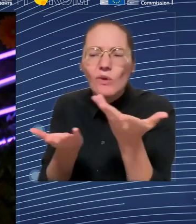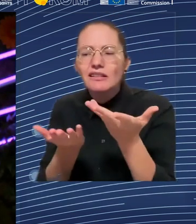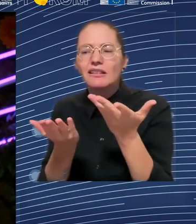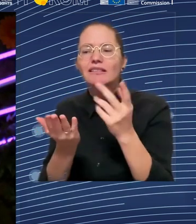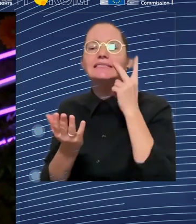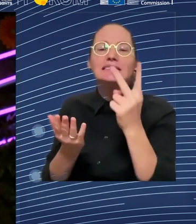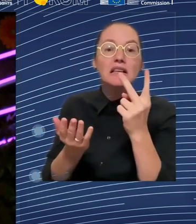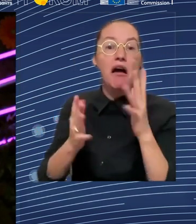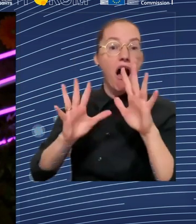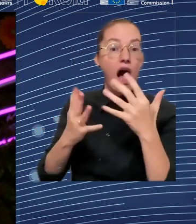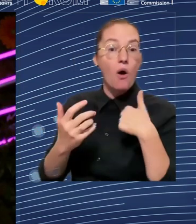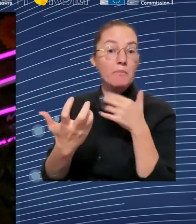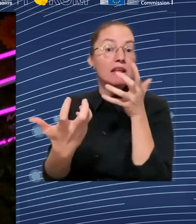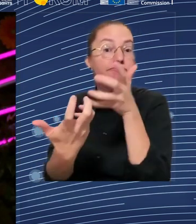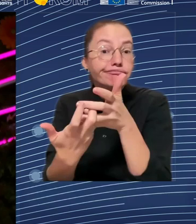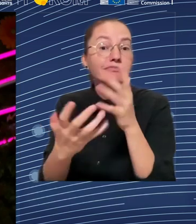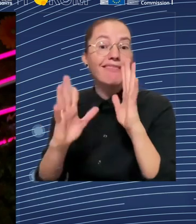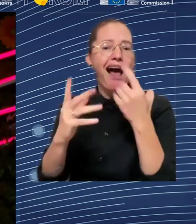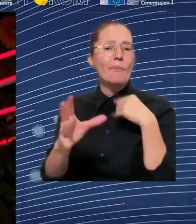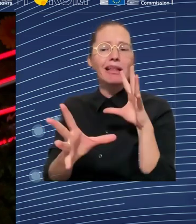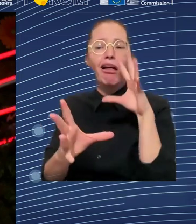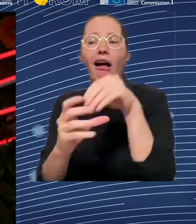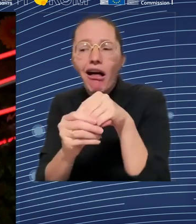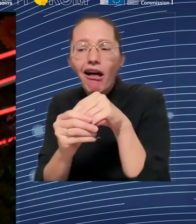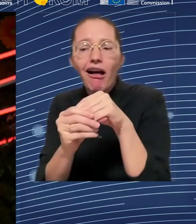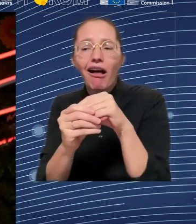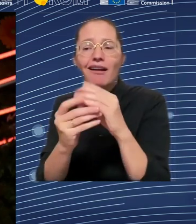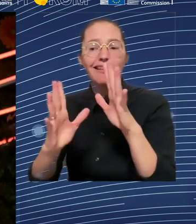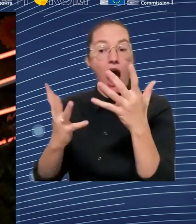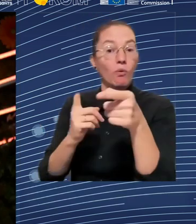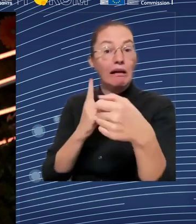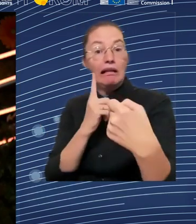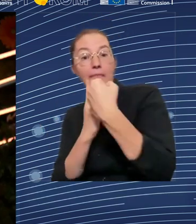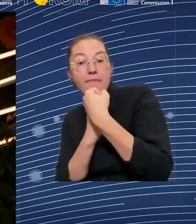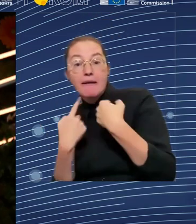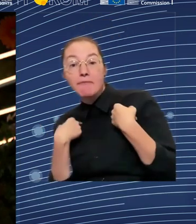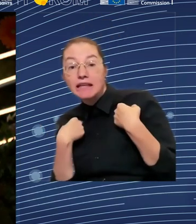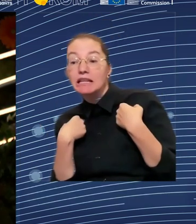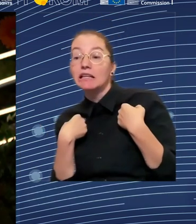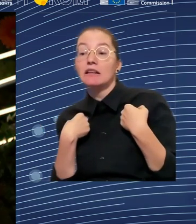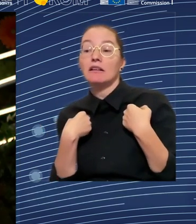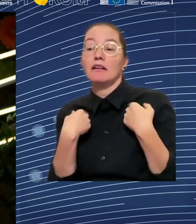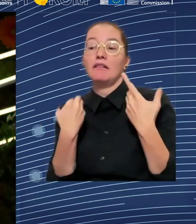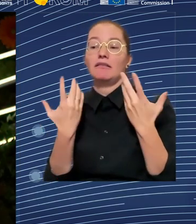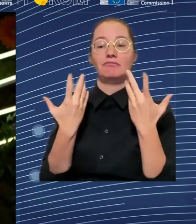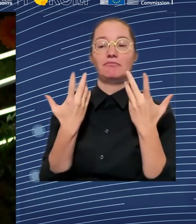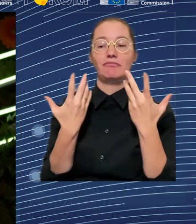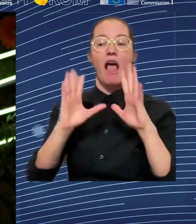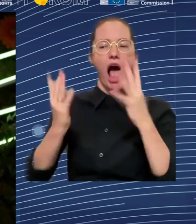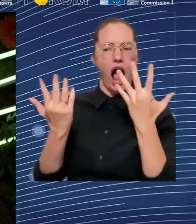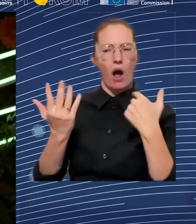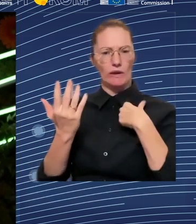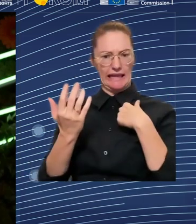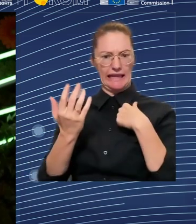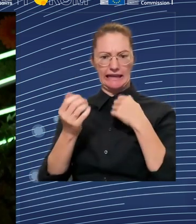if training is part of that, will I get, you know, do I have to find the money out of my own pocket? Do